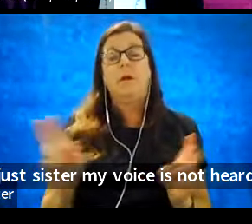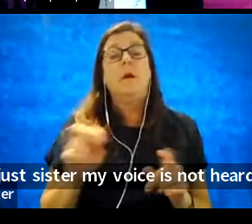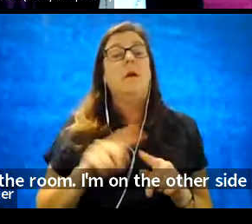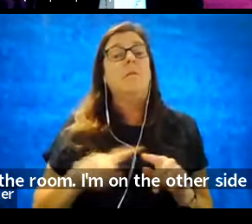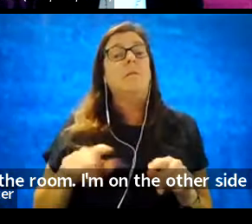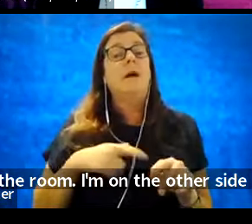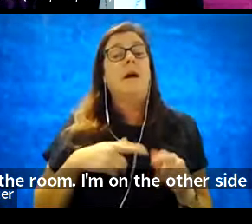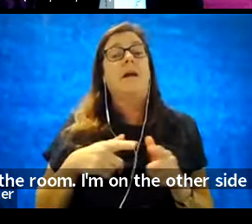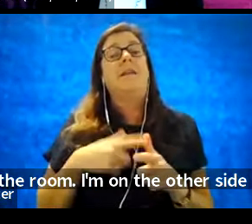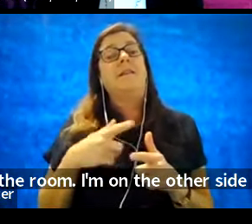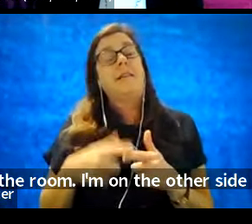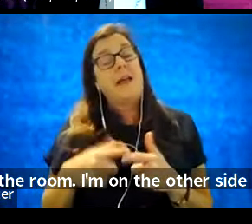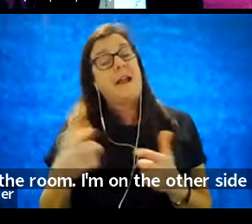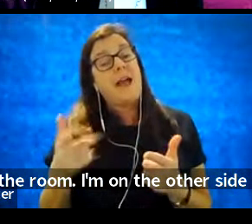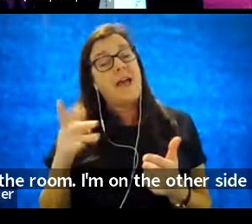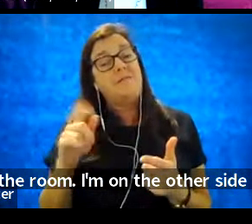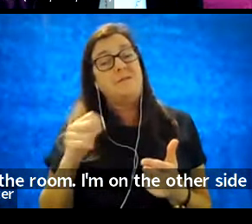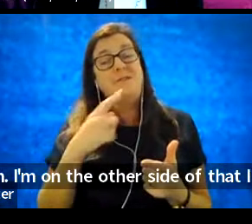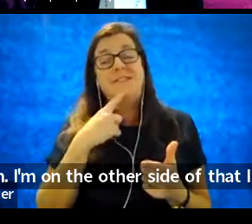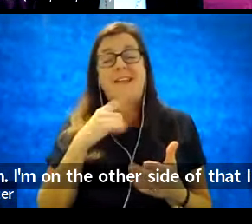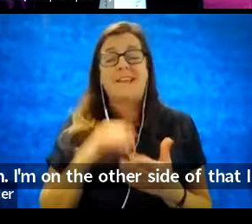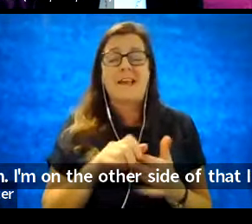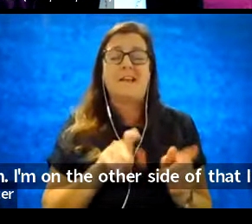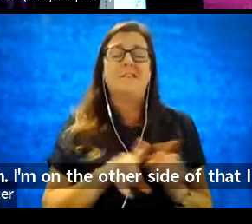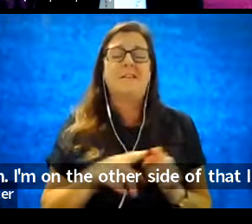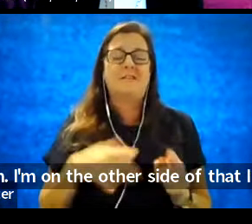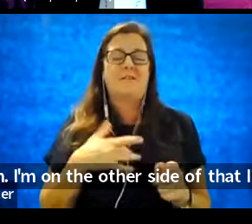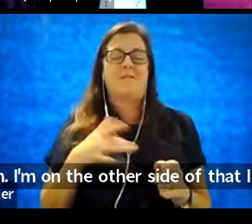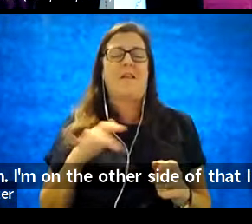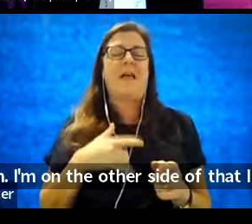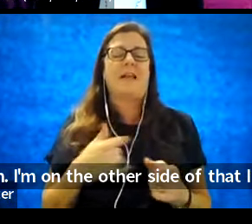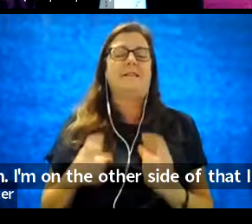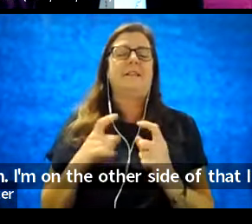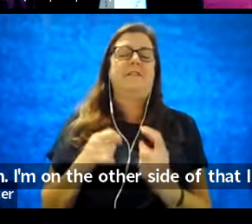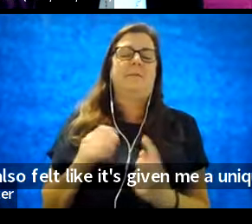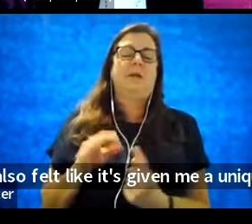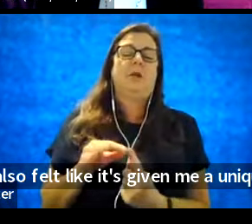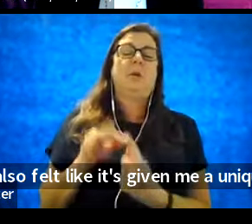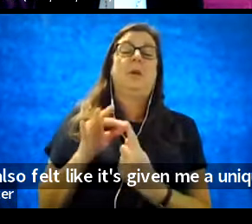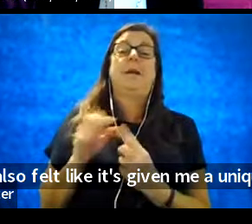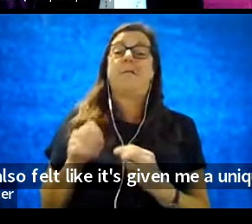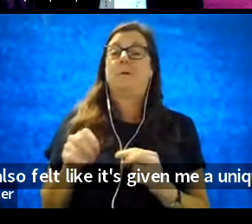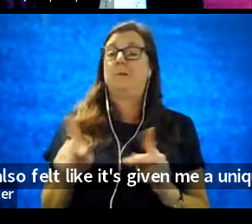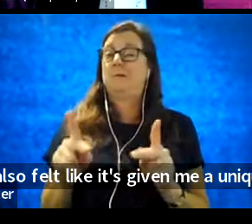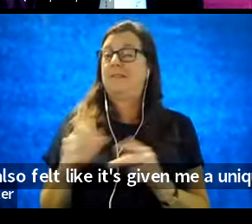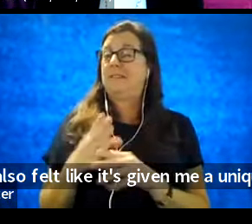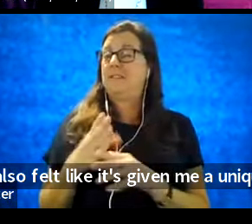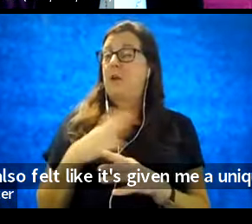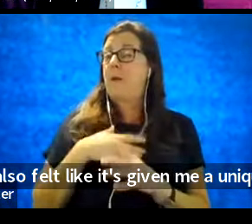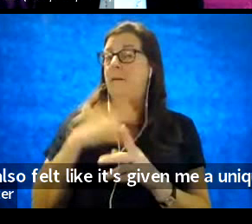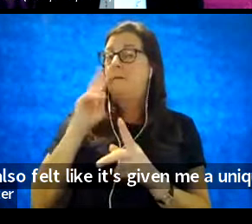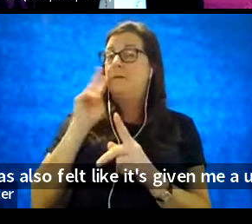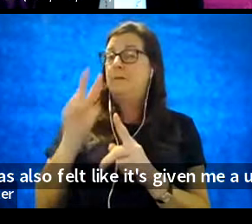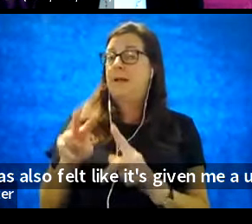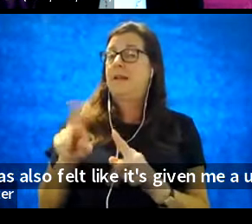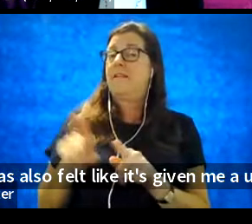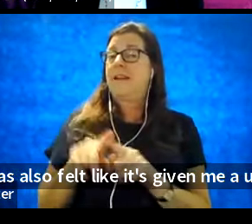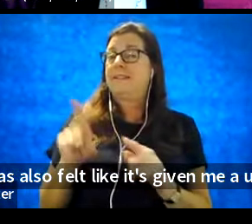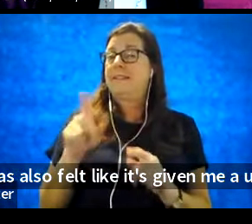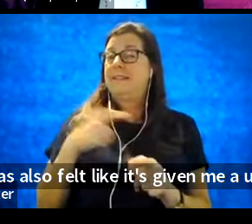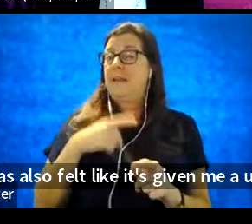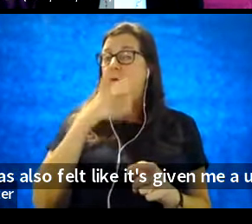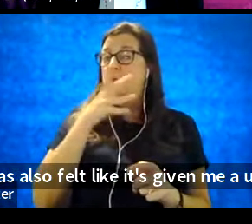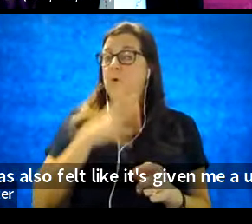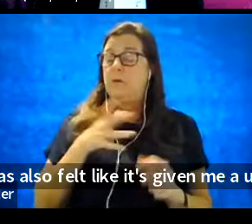other side of that, I will say that it has also felt like it's given me a unique opportunity to share my perspective as a disabled woman